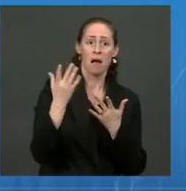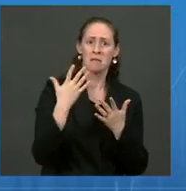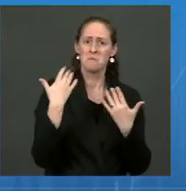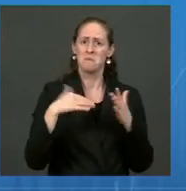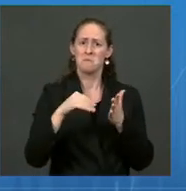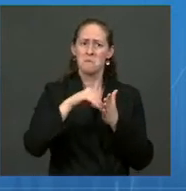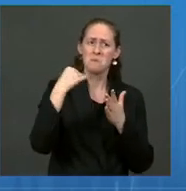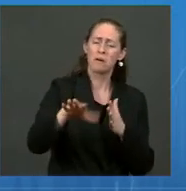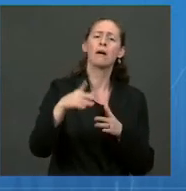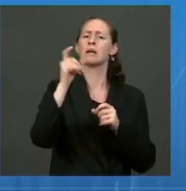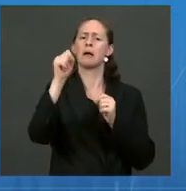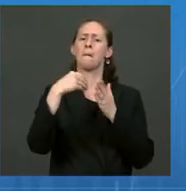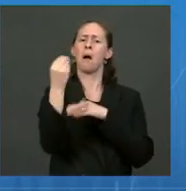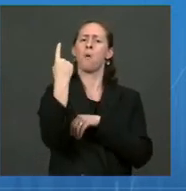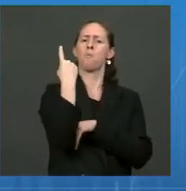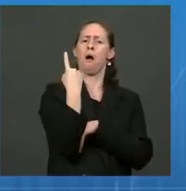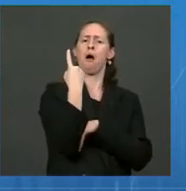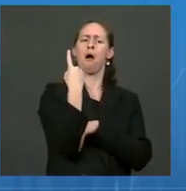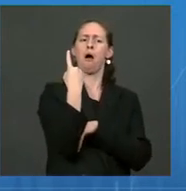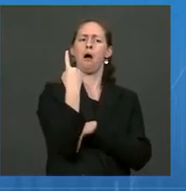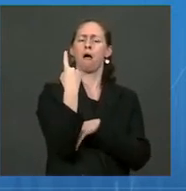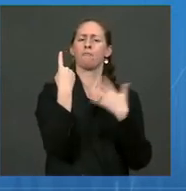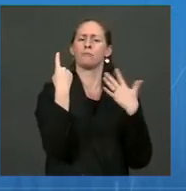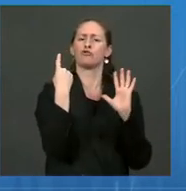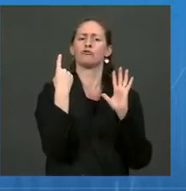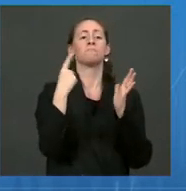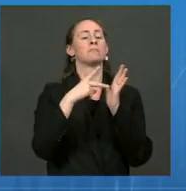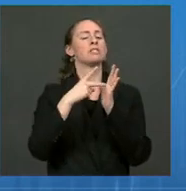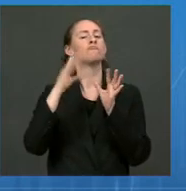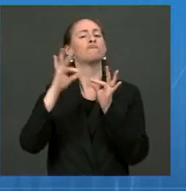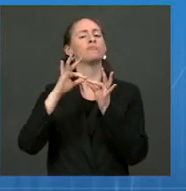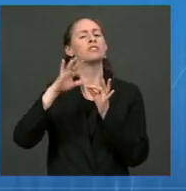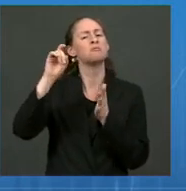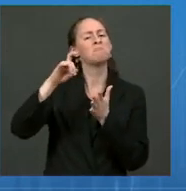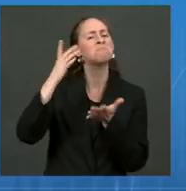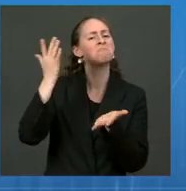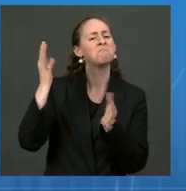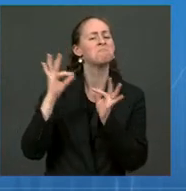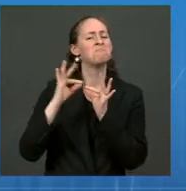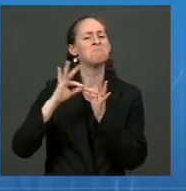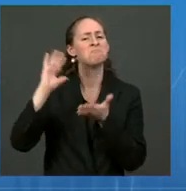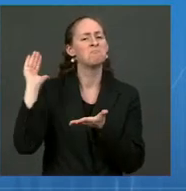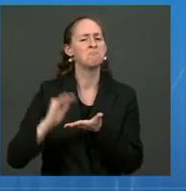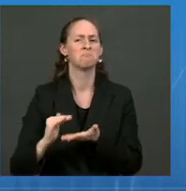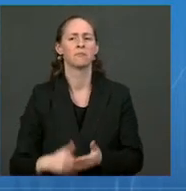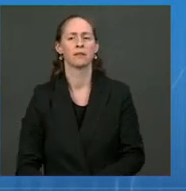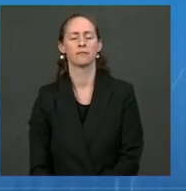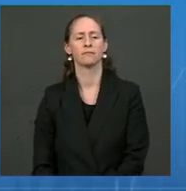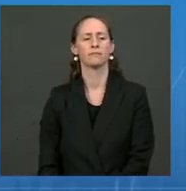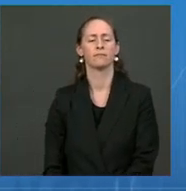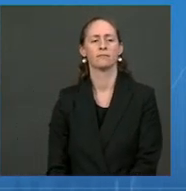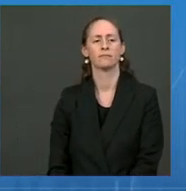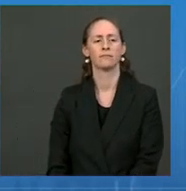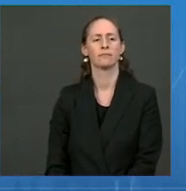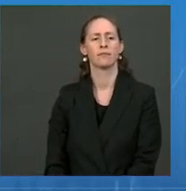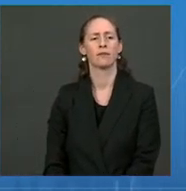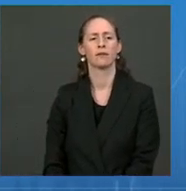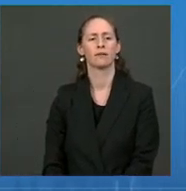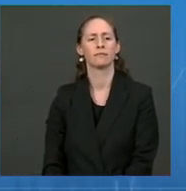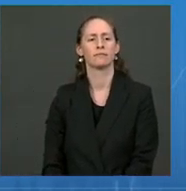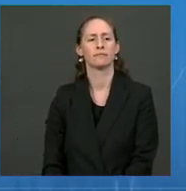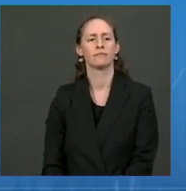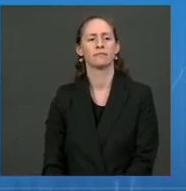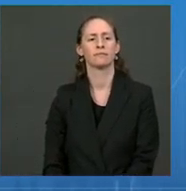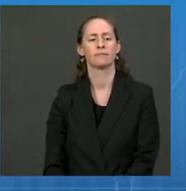This will also make tests more affordable and accessible. Third, to efficiently bring more tests to market,